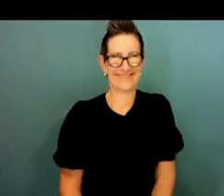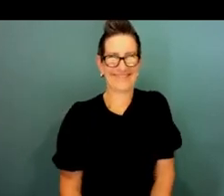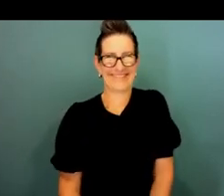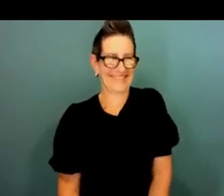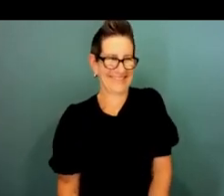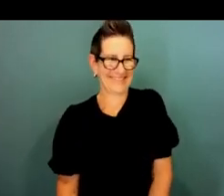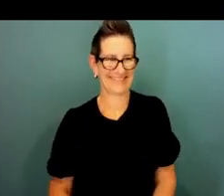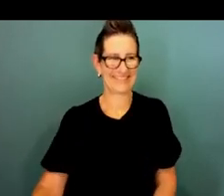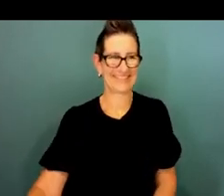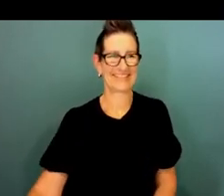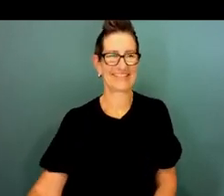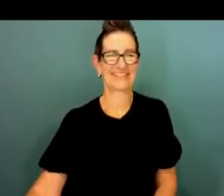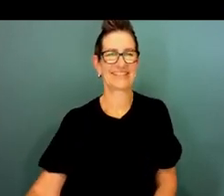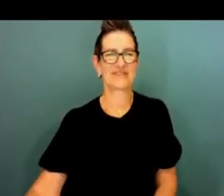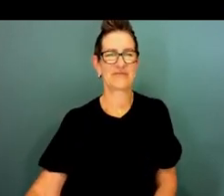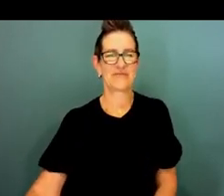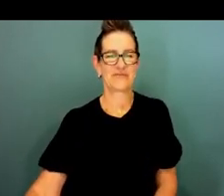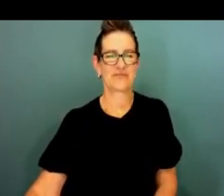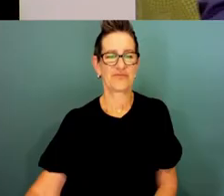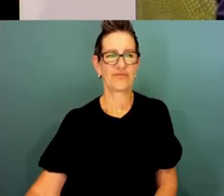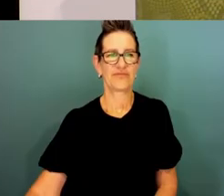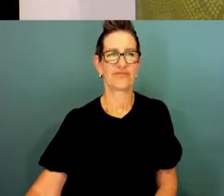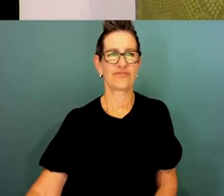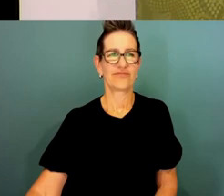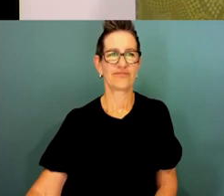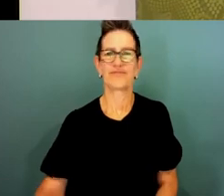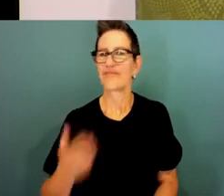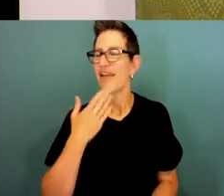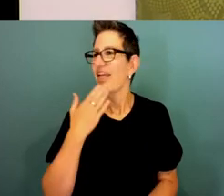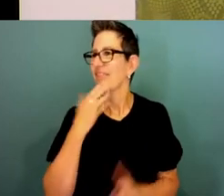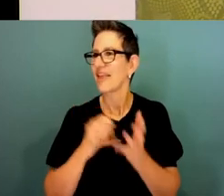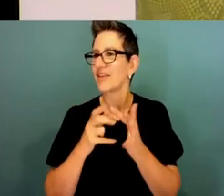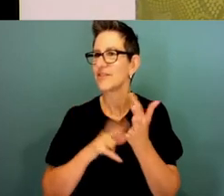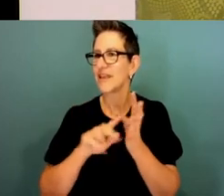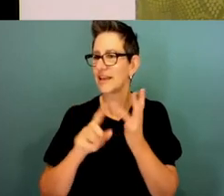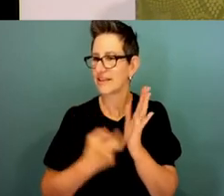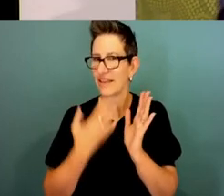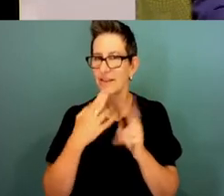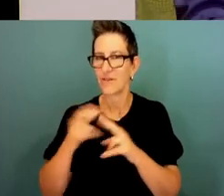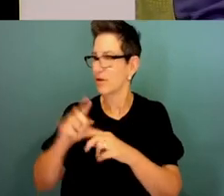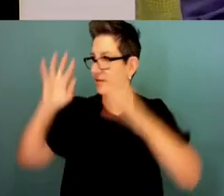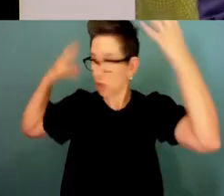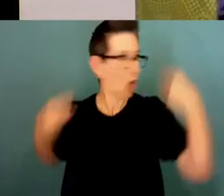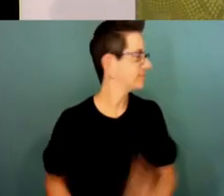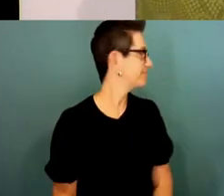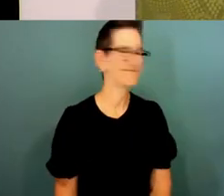very much, Senator, and we really do appreciate you taking the time. LAUGHTER